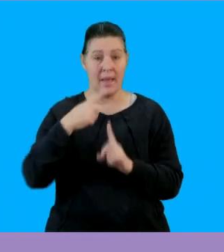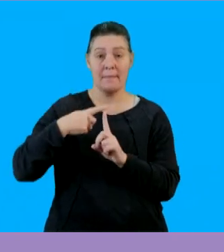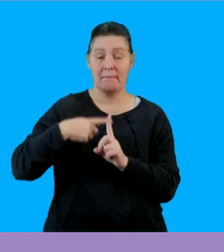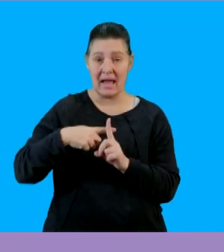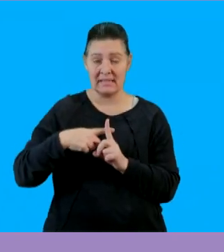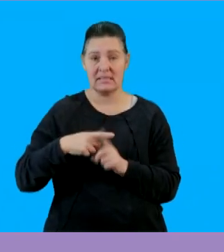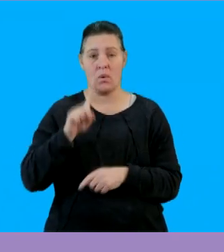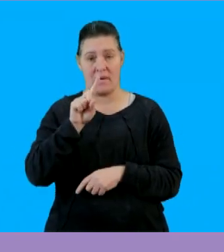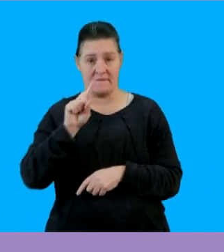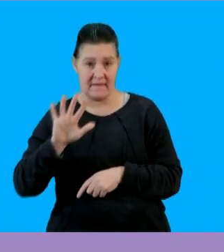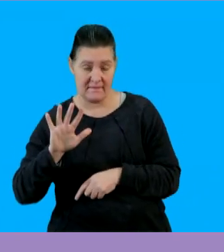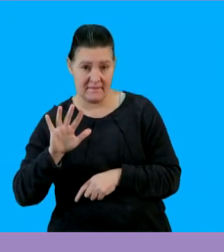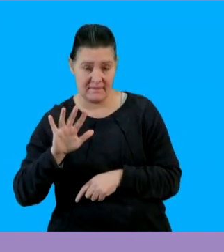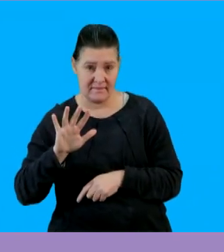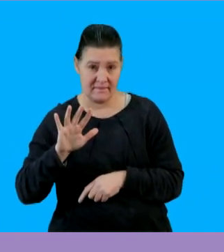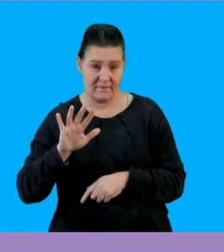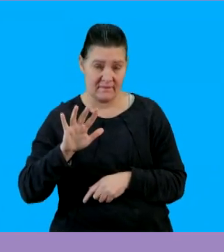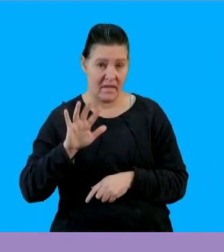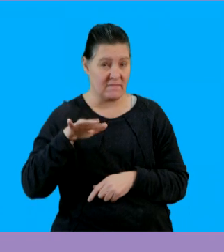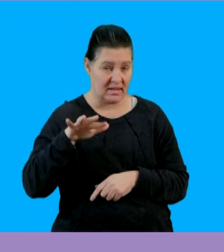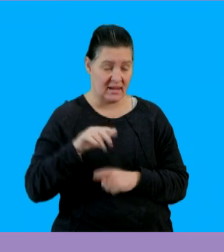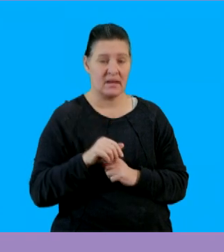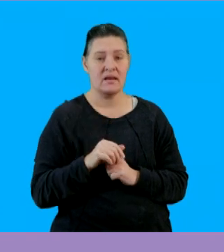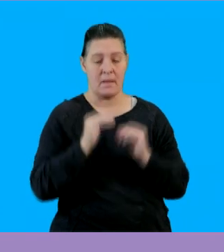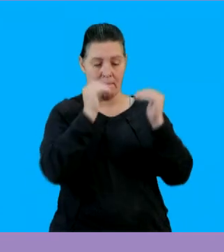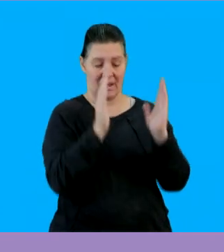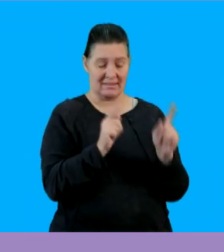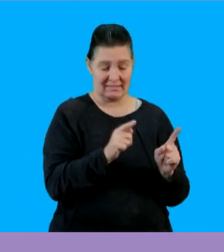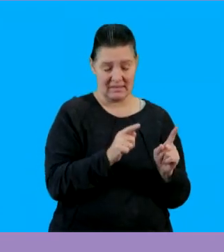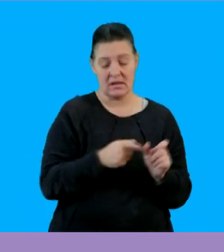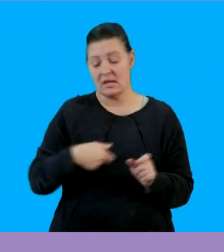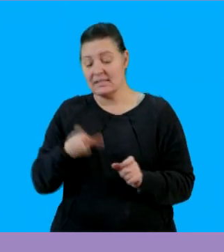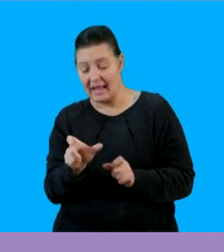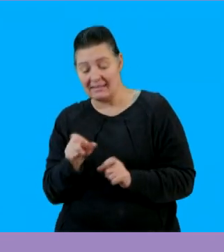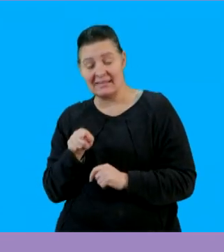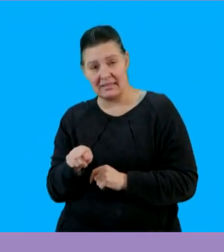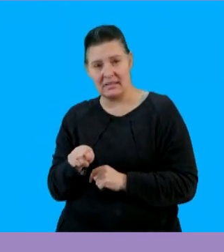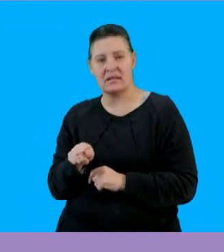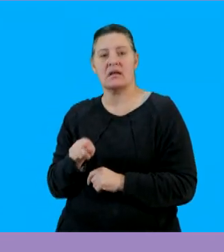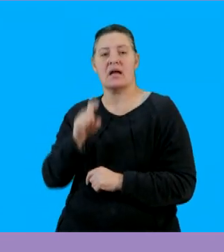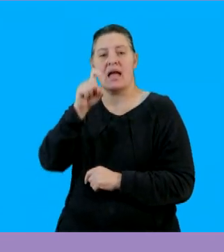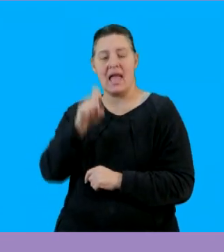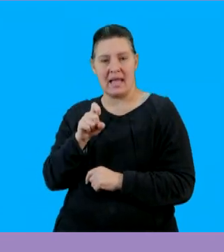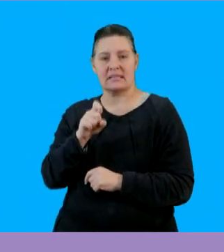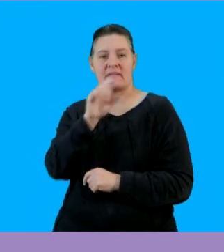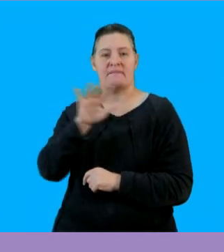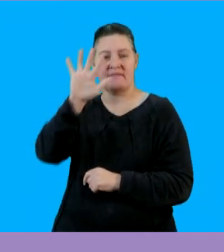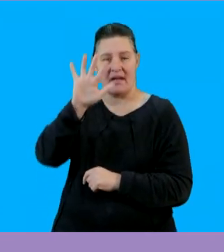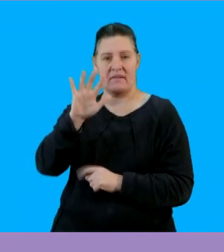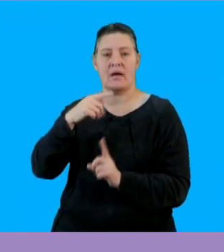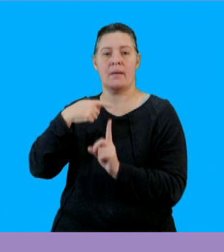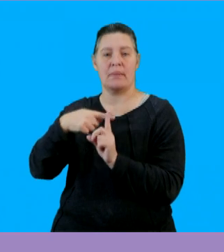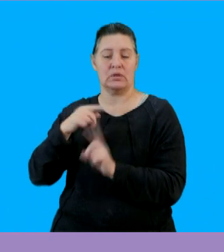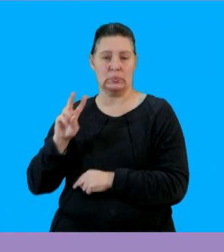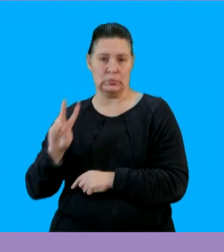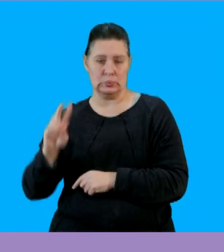squared plus 15 in one bracket so that's the first binomial then the second bracket we have x exponent